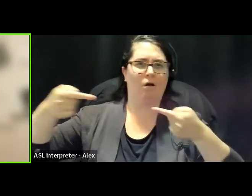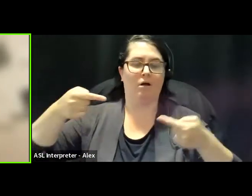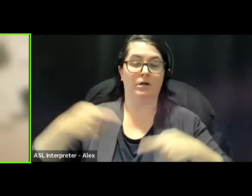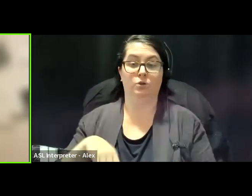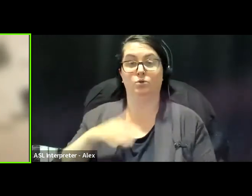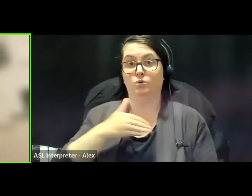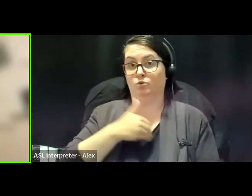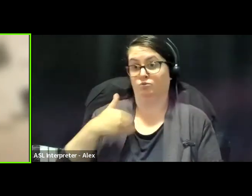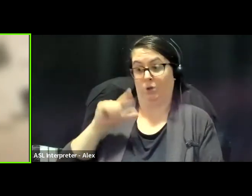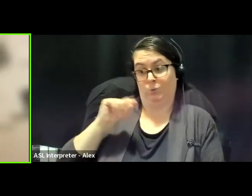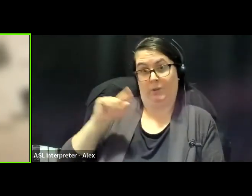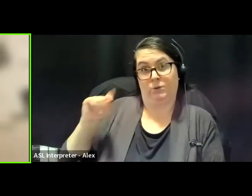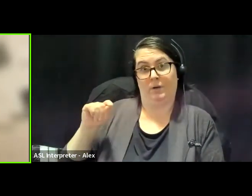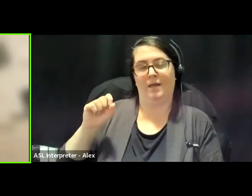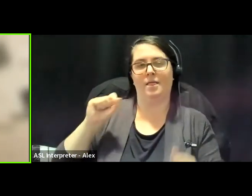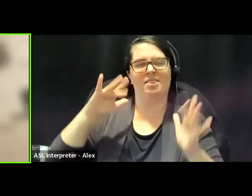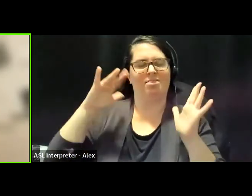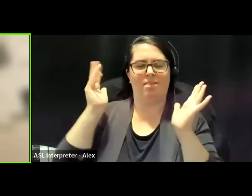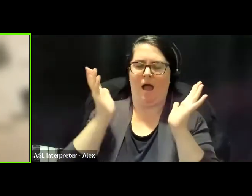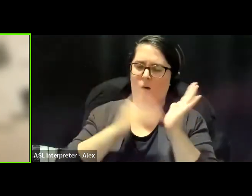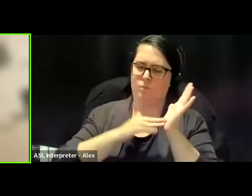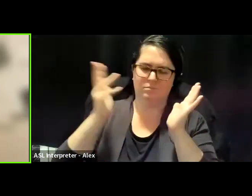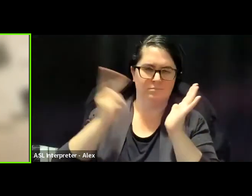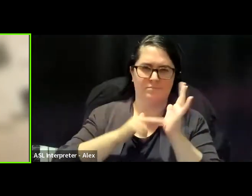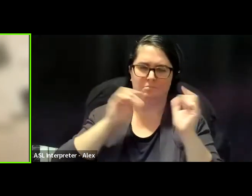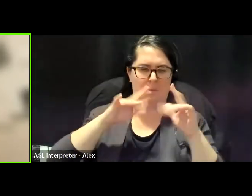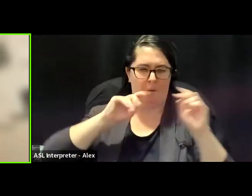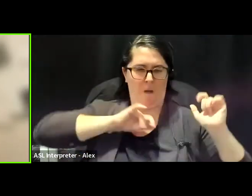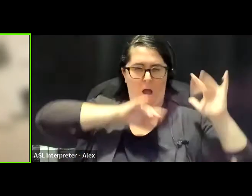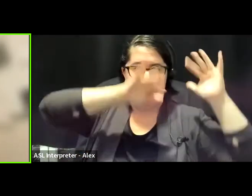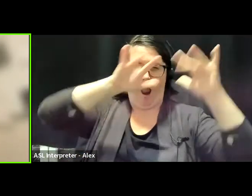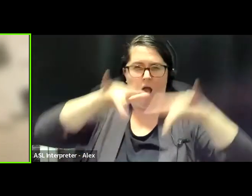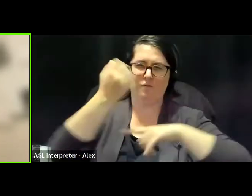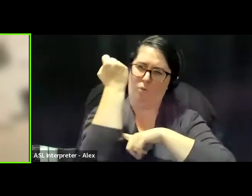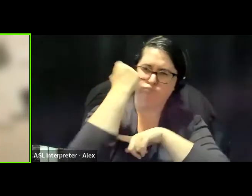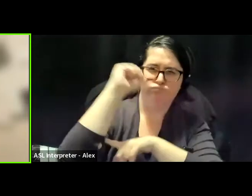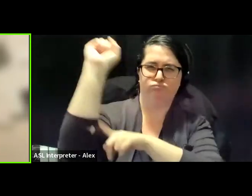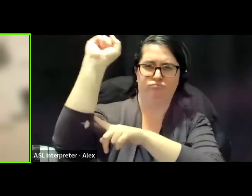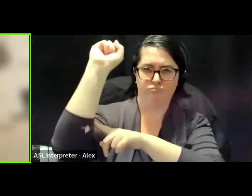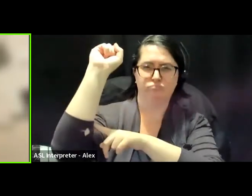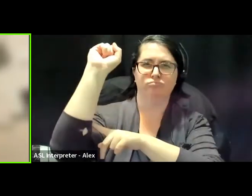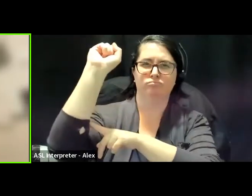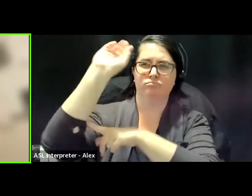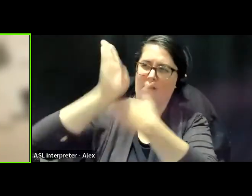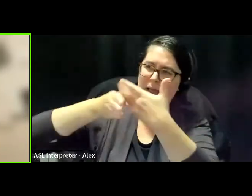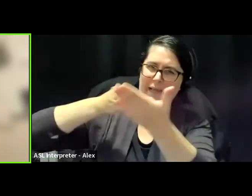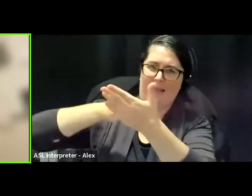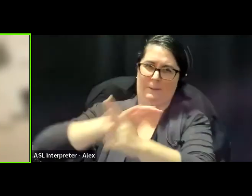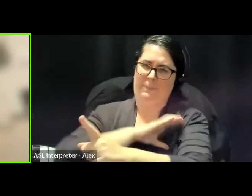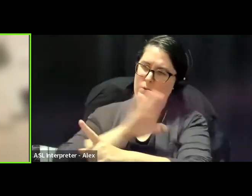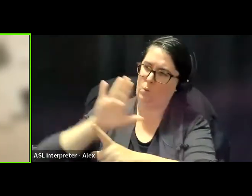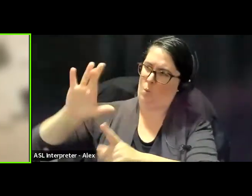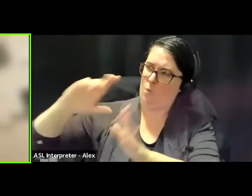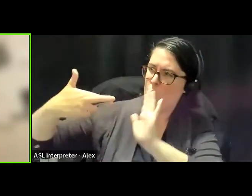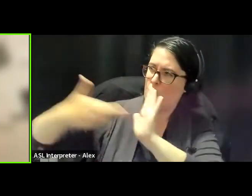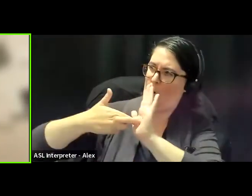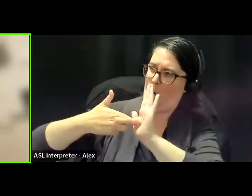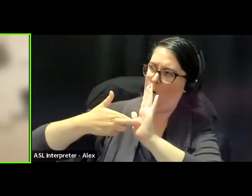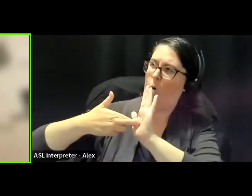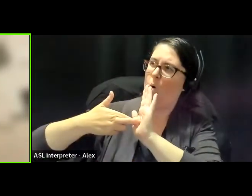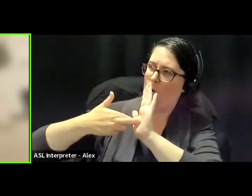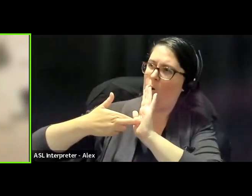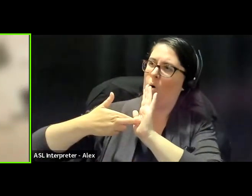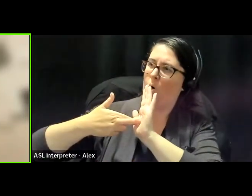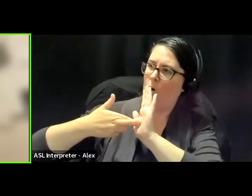thousands took to the streets in a series of protests condemning the police for their role in Regis